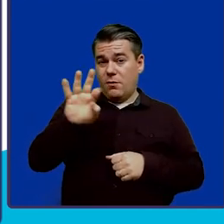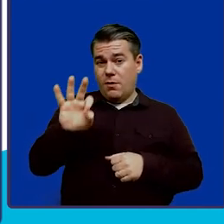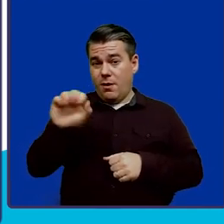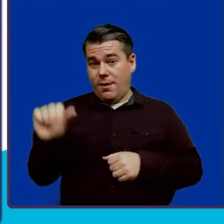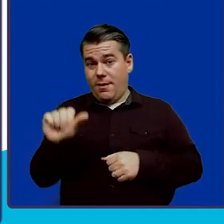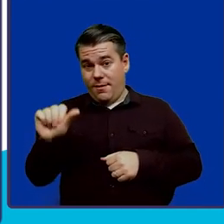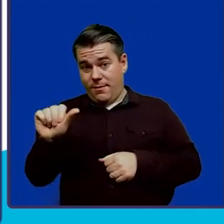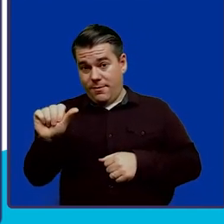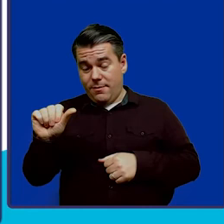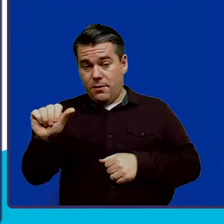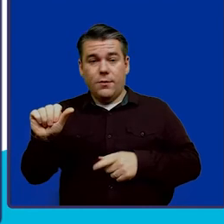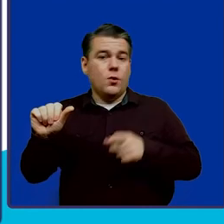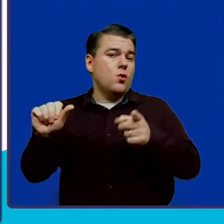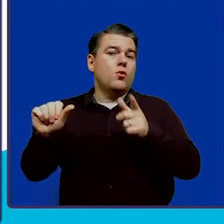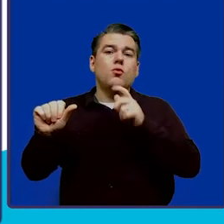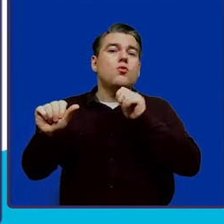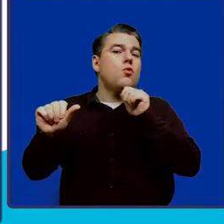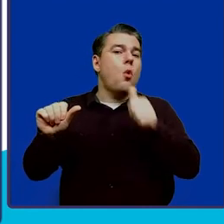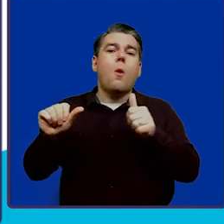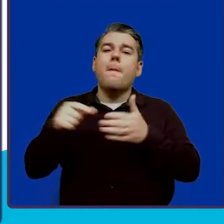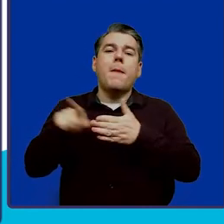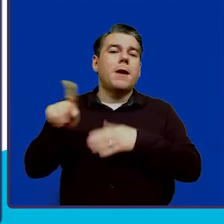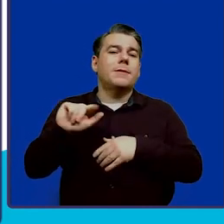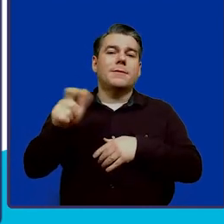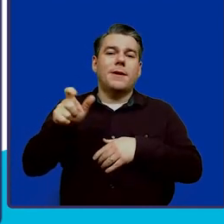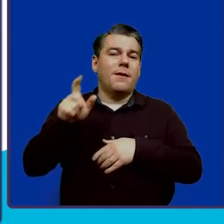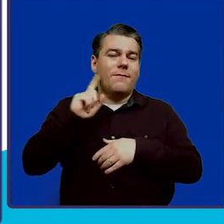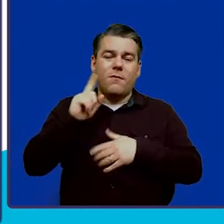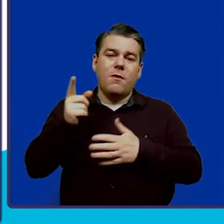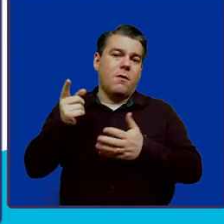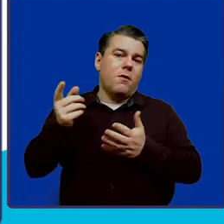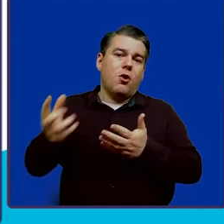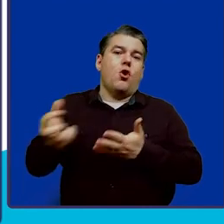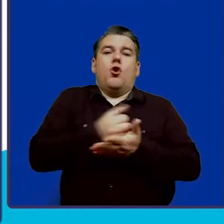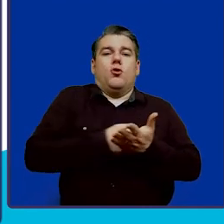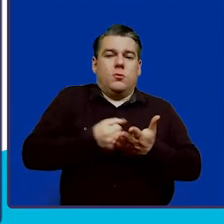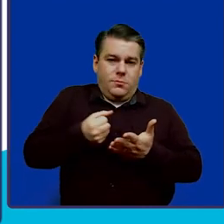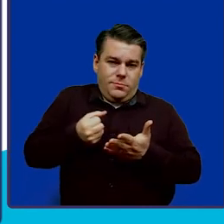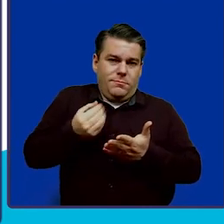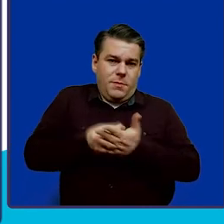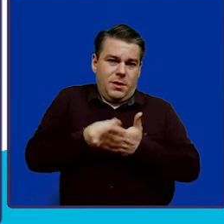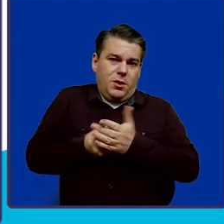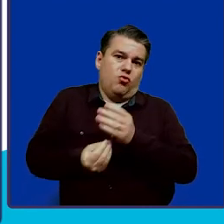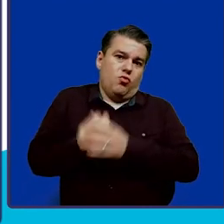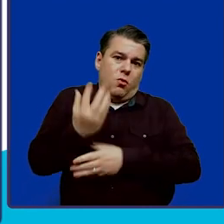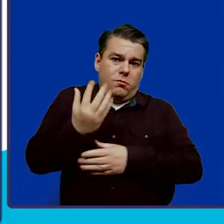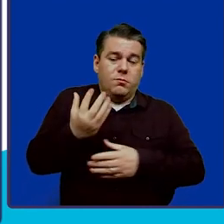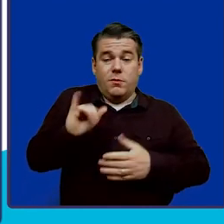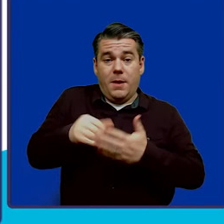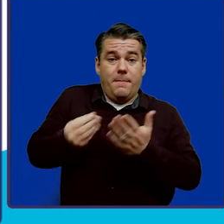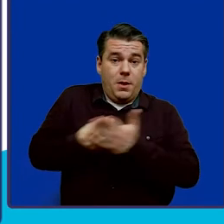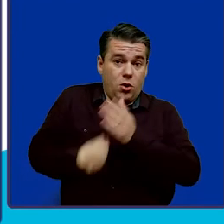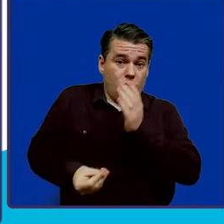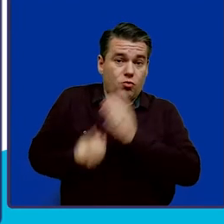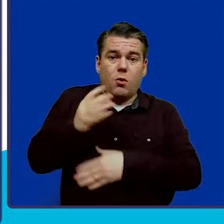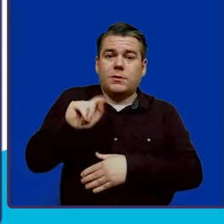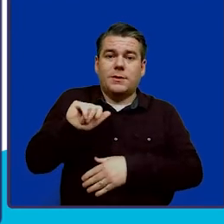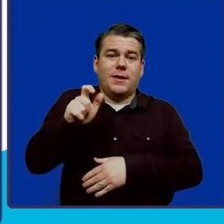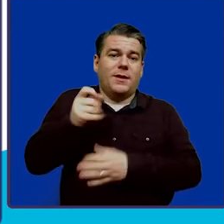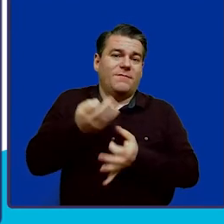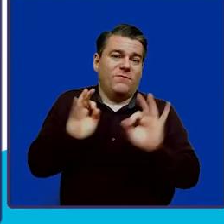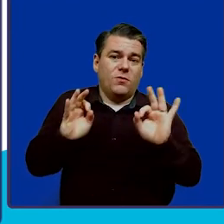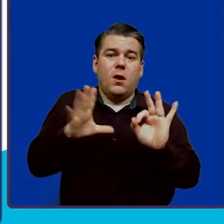is that you do not pay taxes on the earnings portion of the investments. And those earnings are tax-free